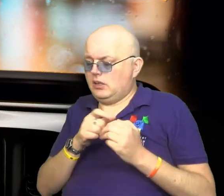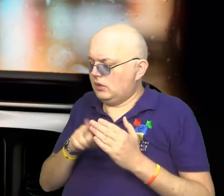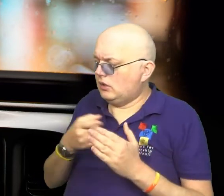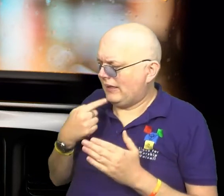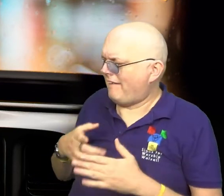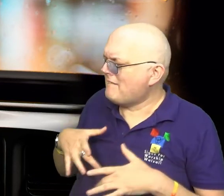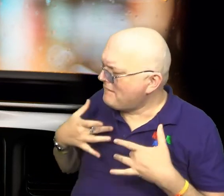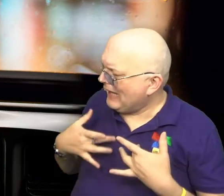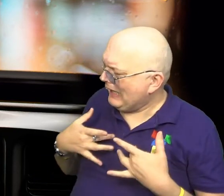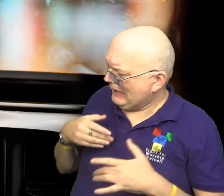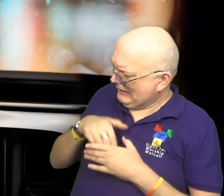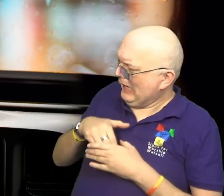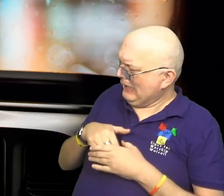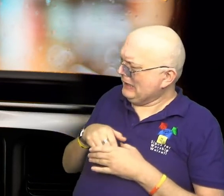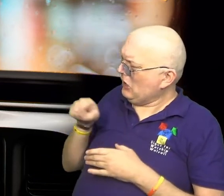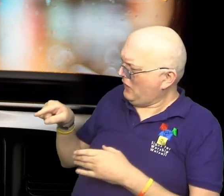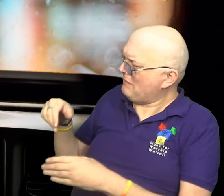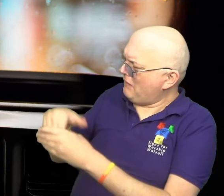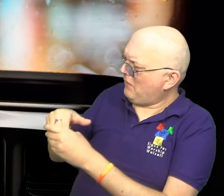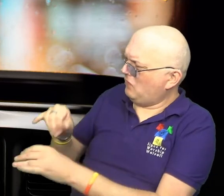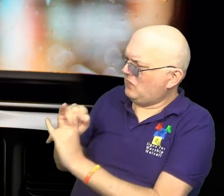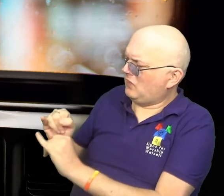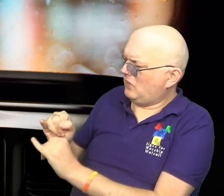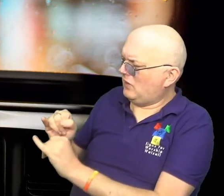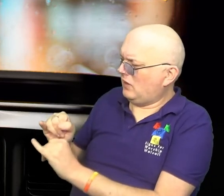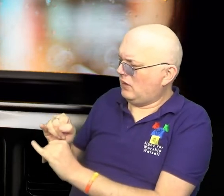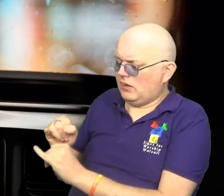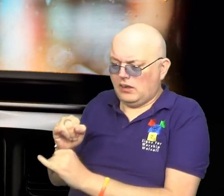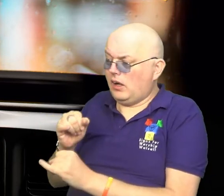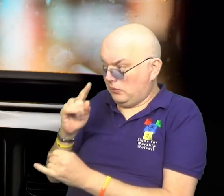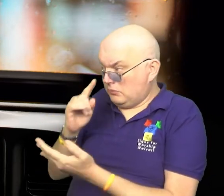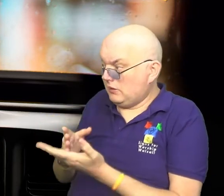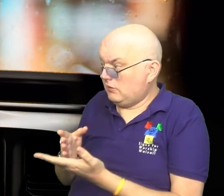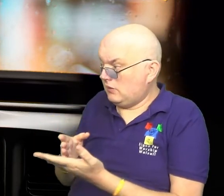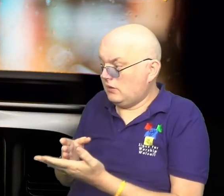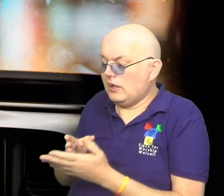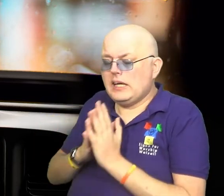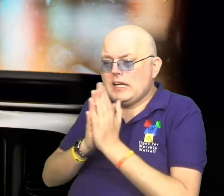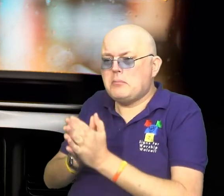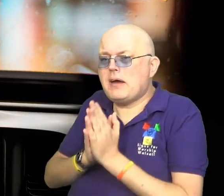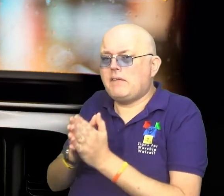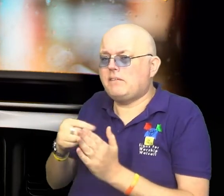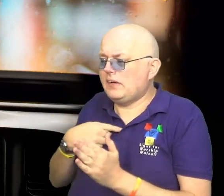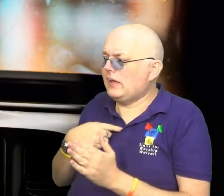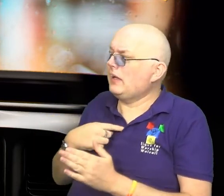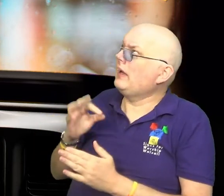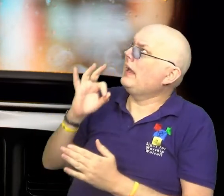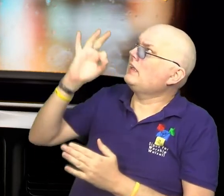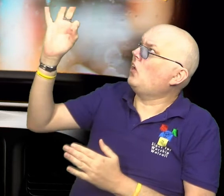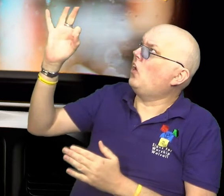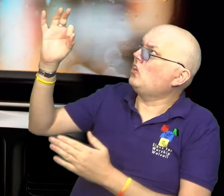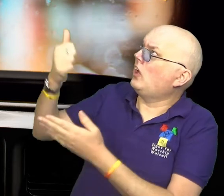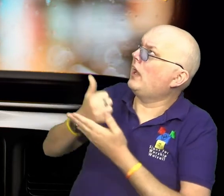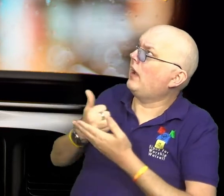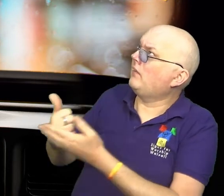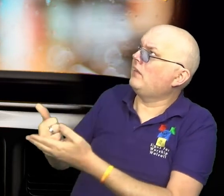and Jim told me it was just a feeling he had. And for some reason, I believed them. Jim prayed for me in the car and asked